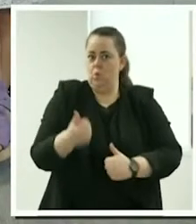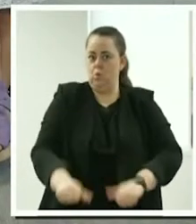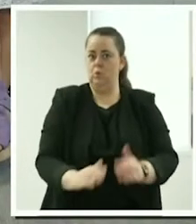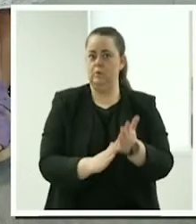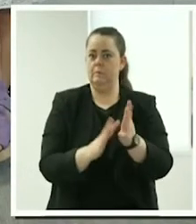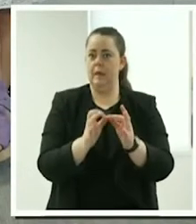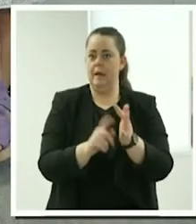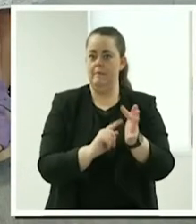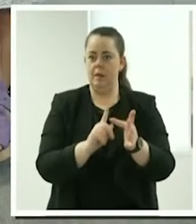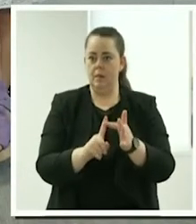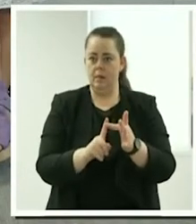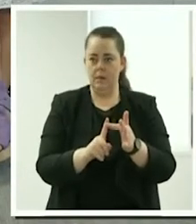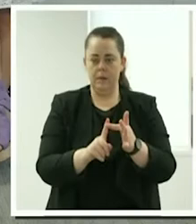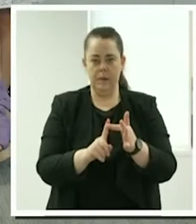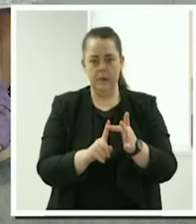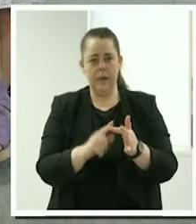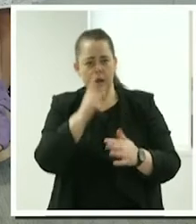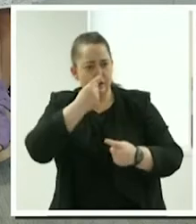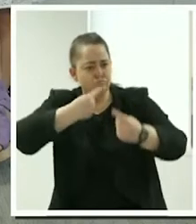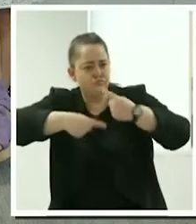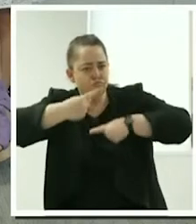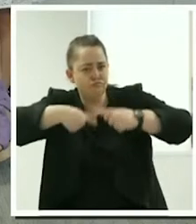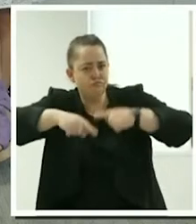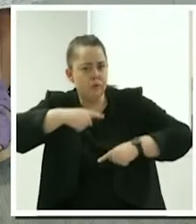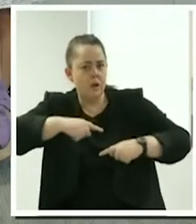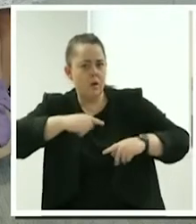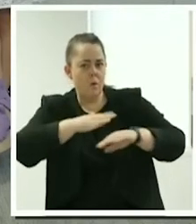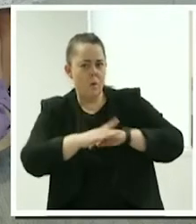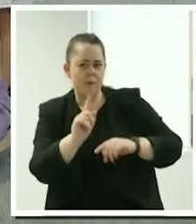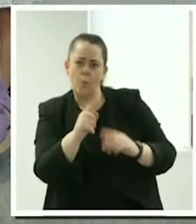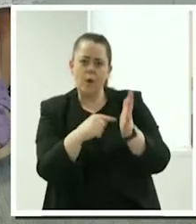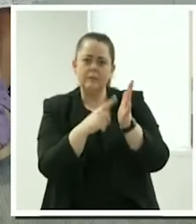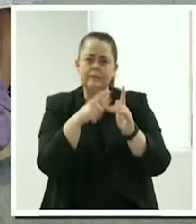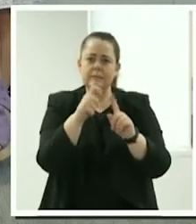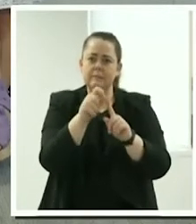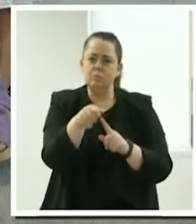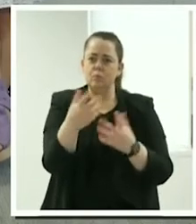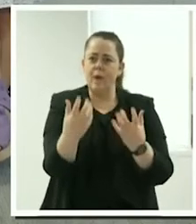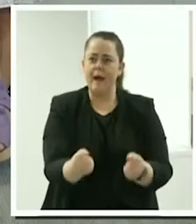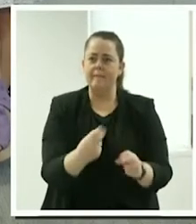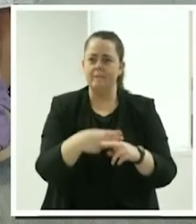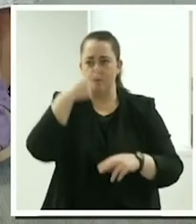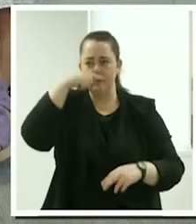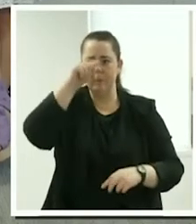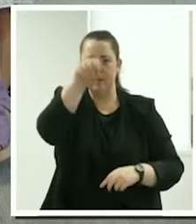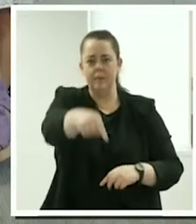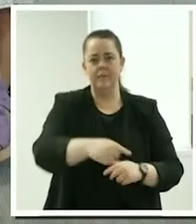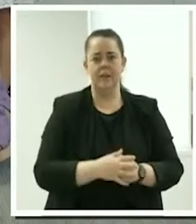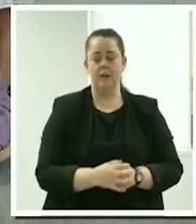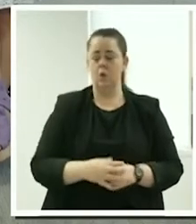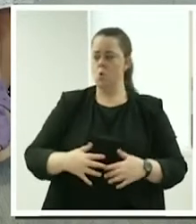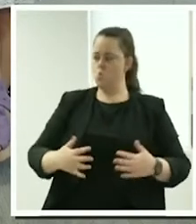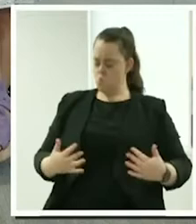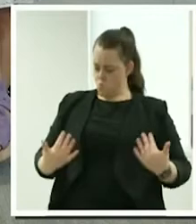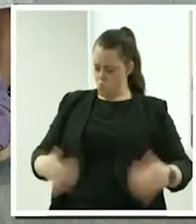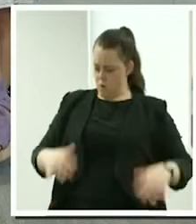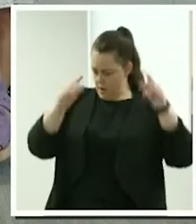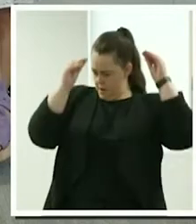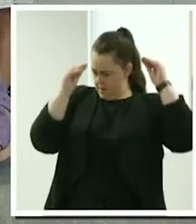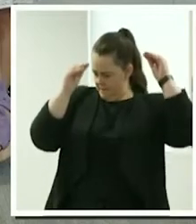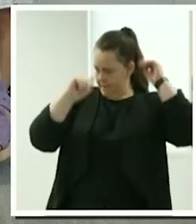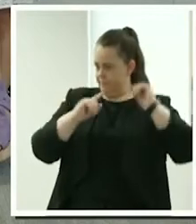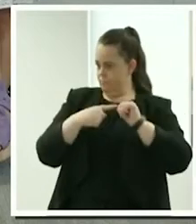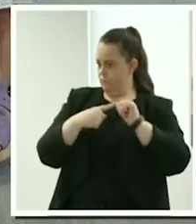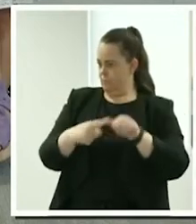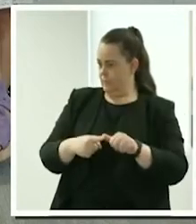Mabel? Tammy, I'm going to go first to you this time. Come on. What tips would I have? That you're definitely